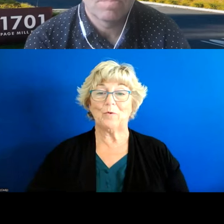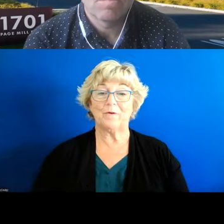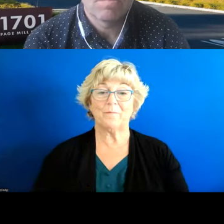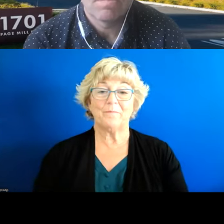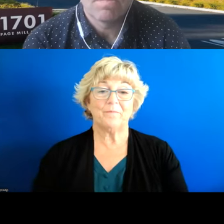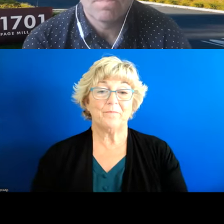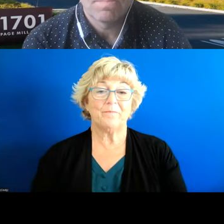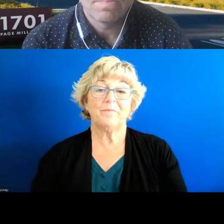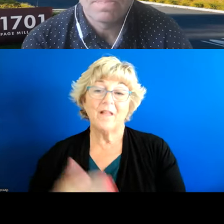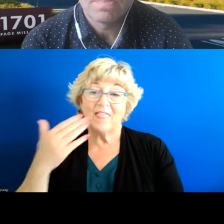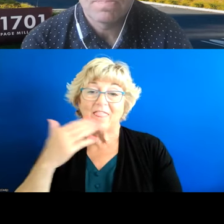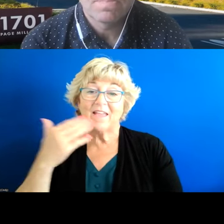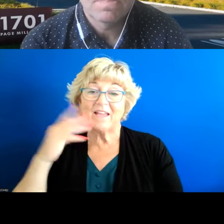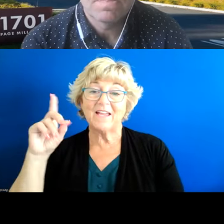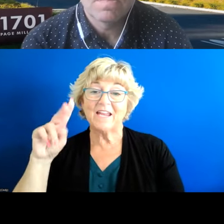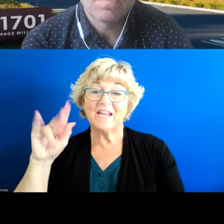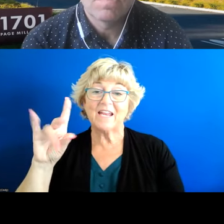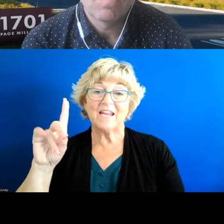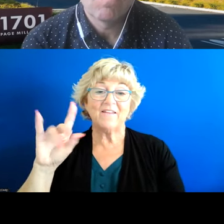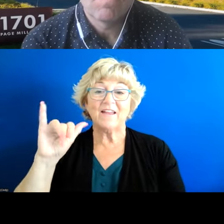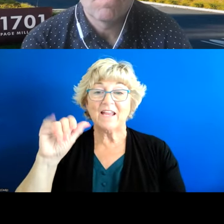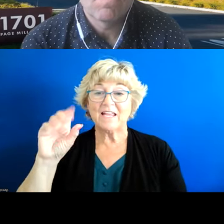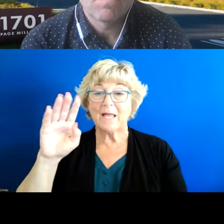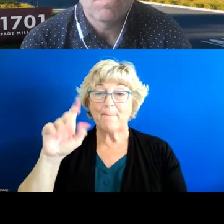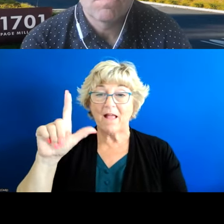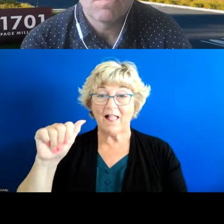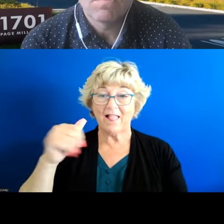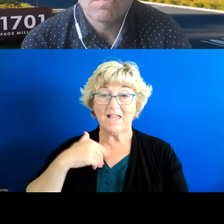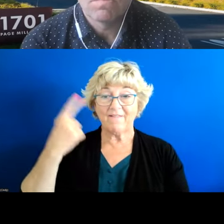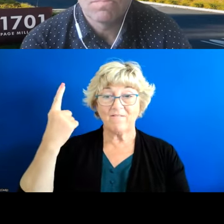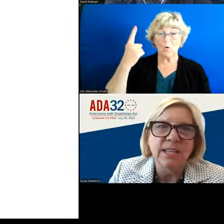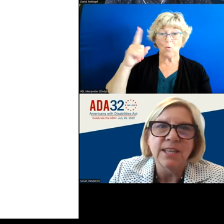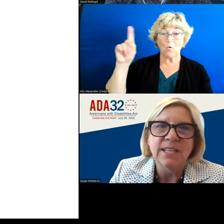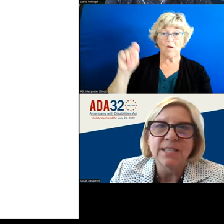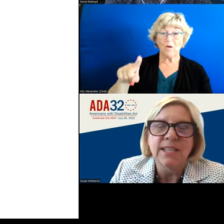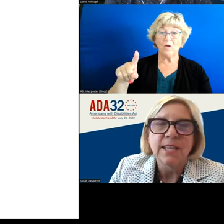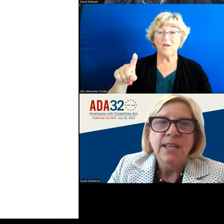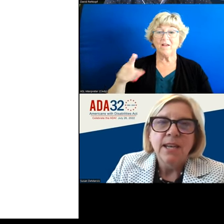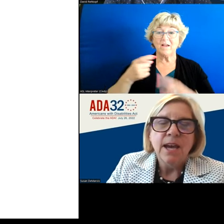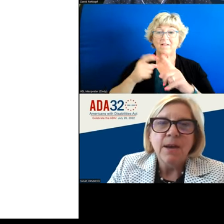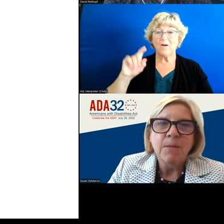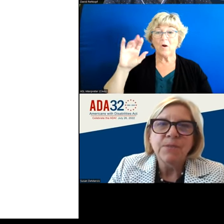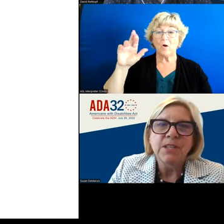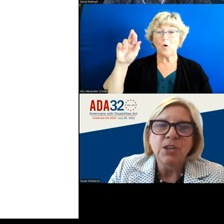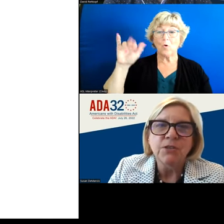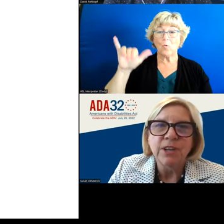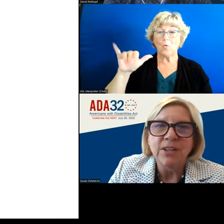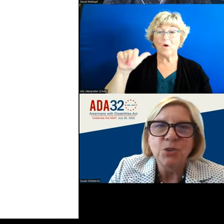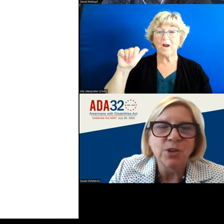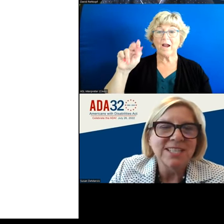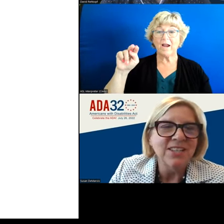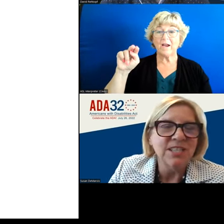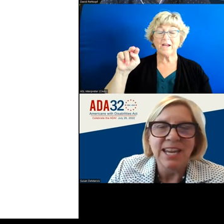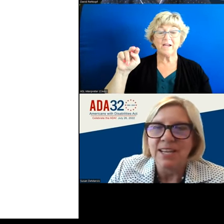terrific david thank you and isabella we did have one question in the chat from ryan easterly and then i see um dr